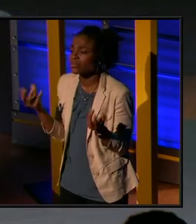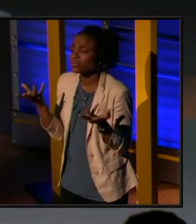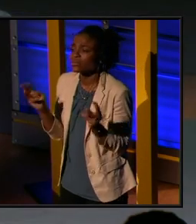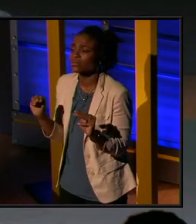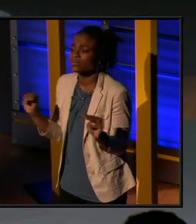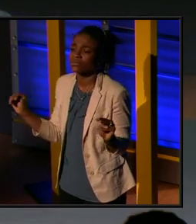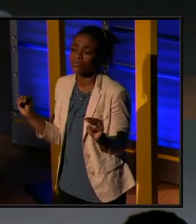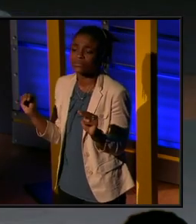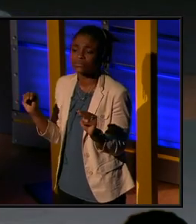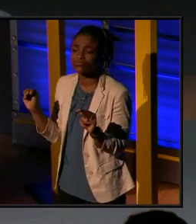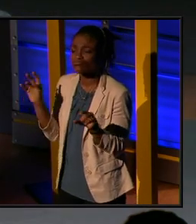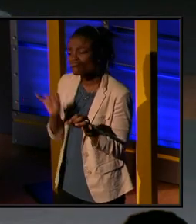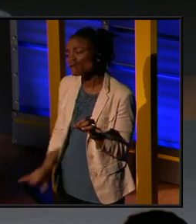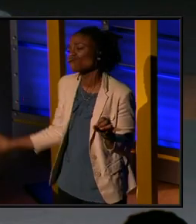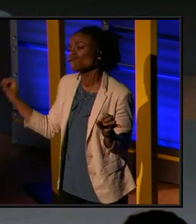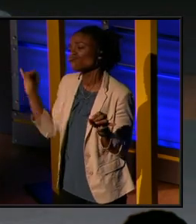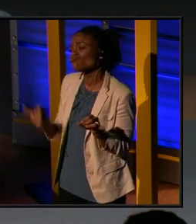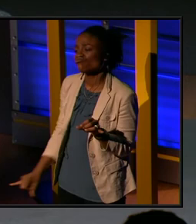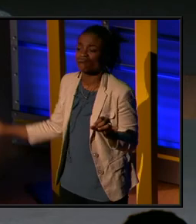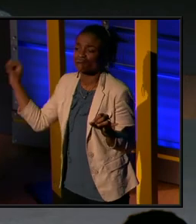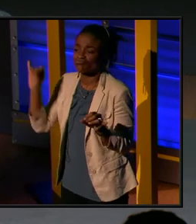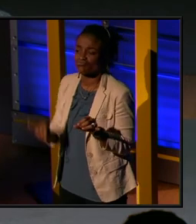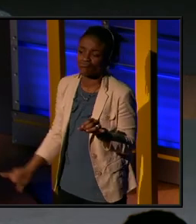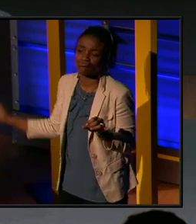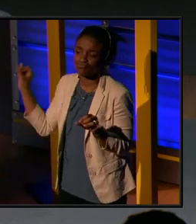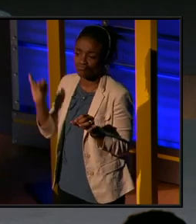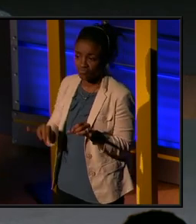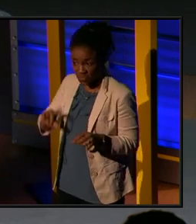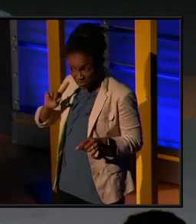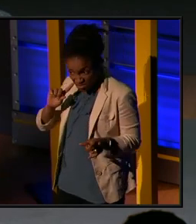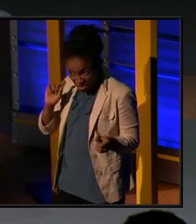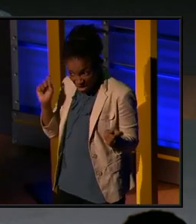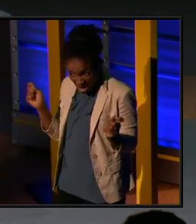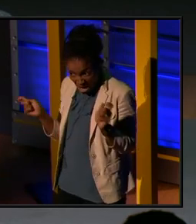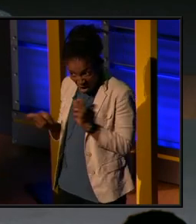ritual, you've seen ritual change over time. Oops.